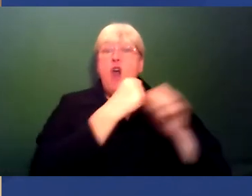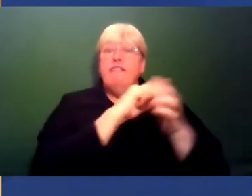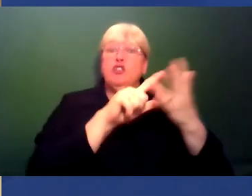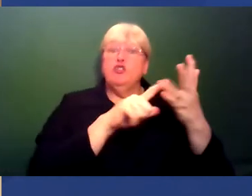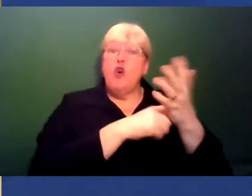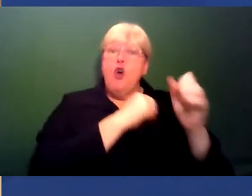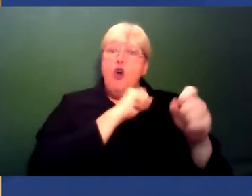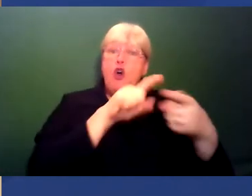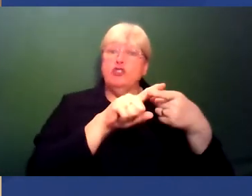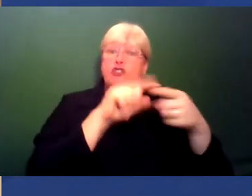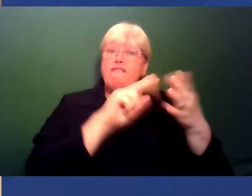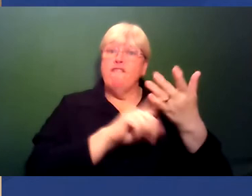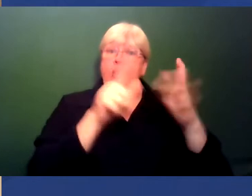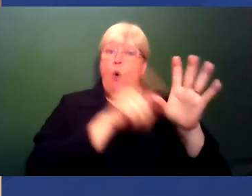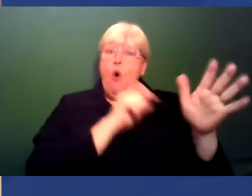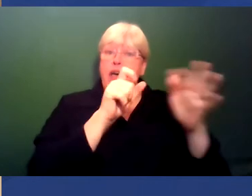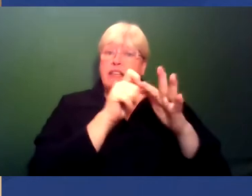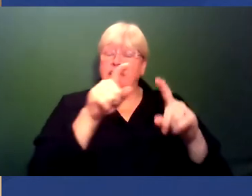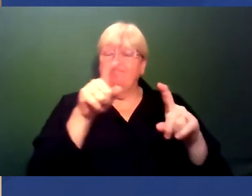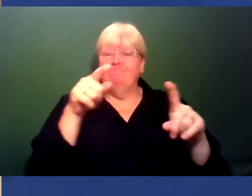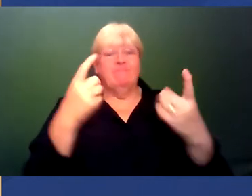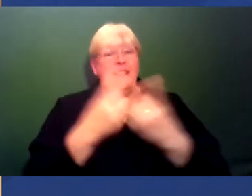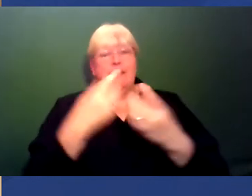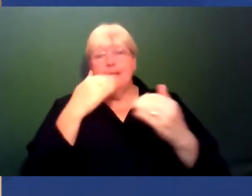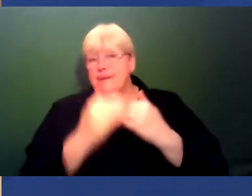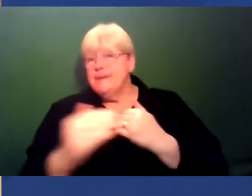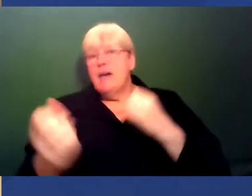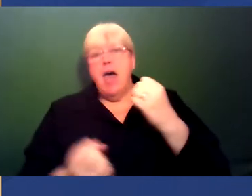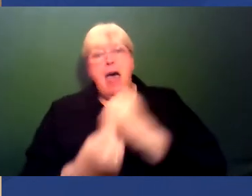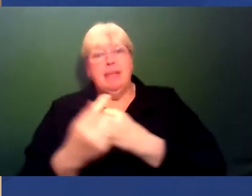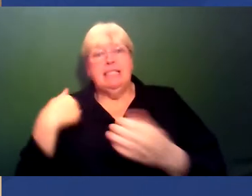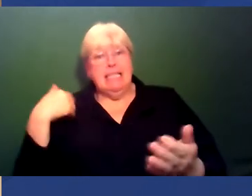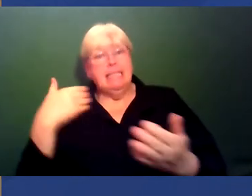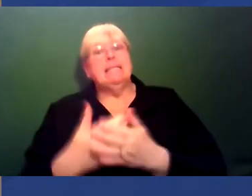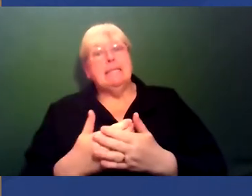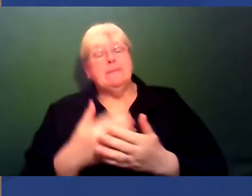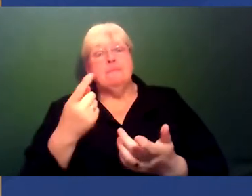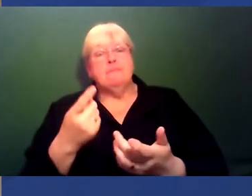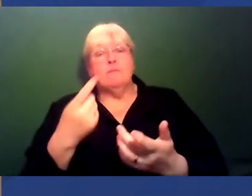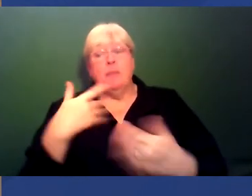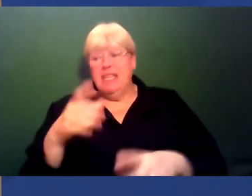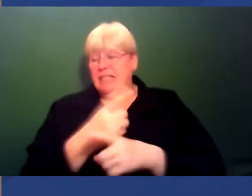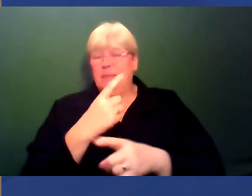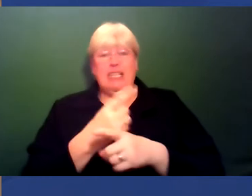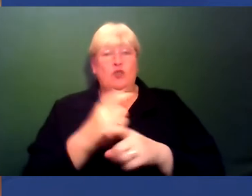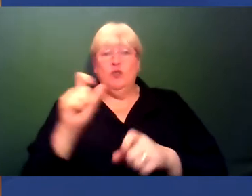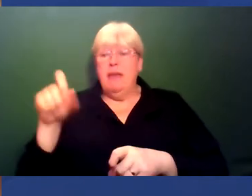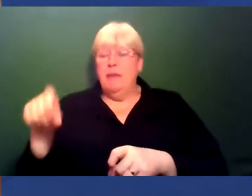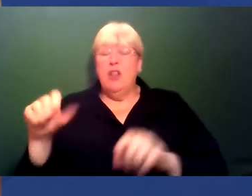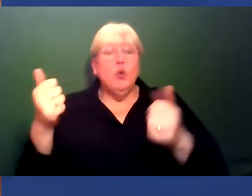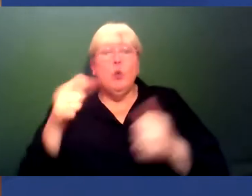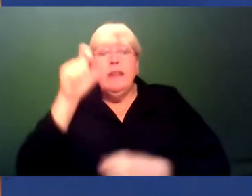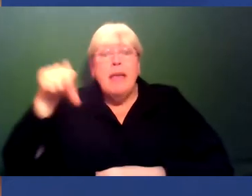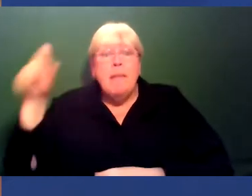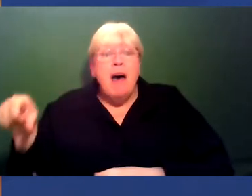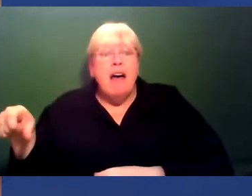that's happened, I've had conversations with people who are, again, quote, unquote, good people, because there's this classic